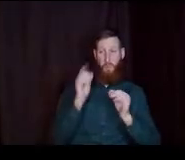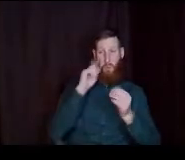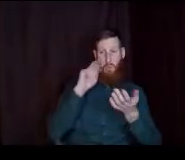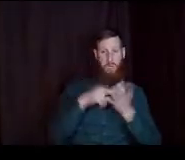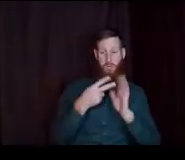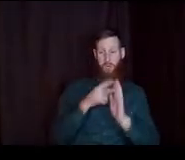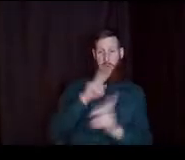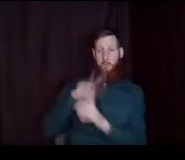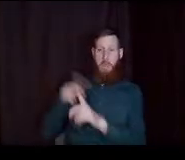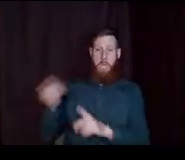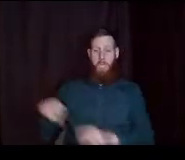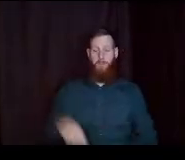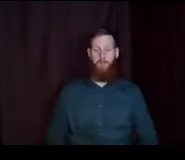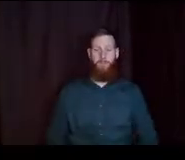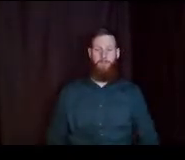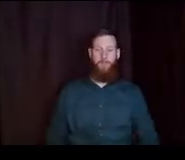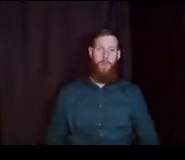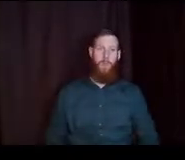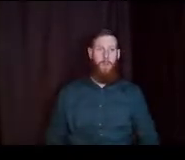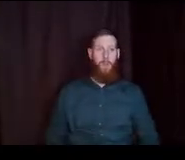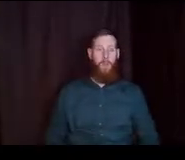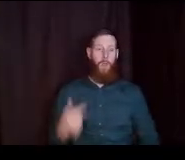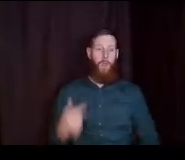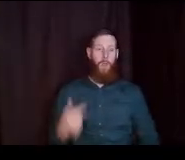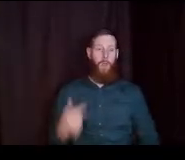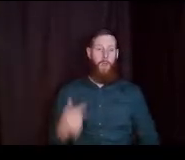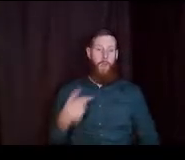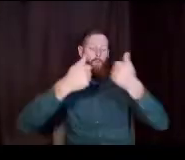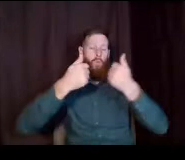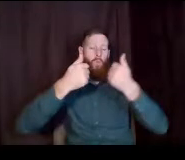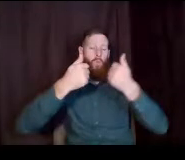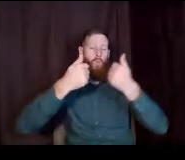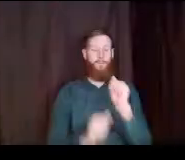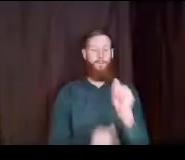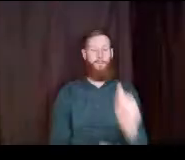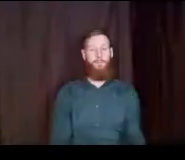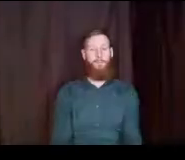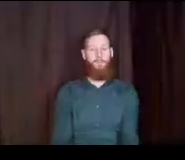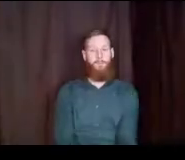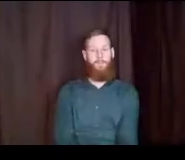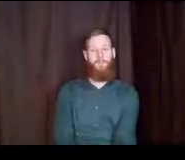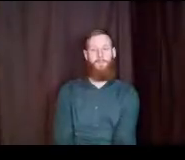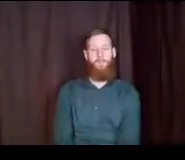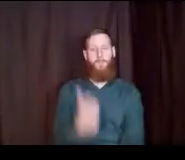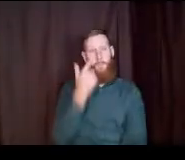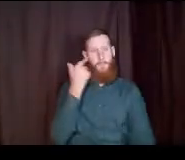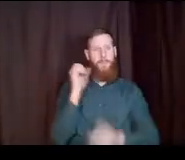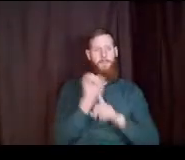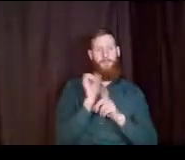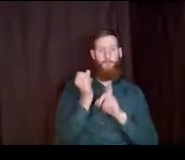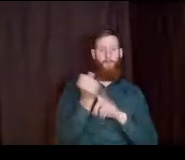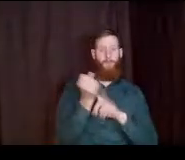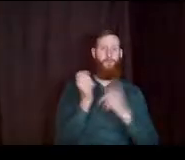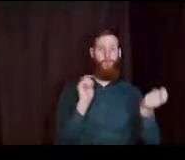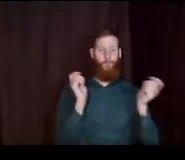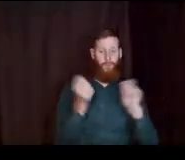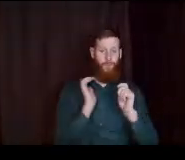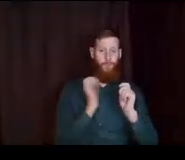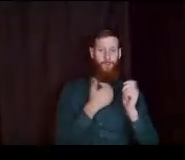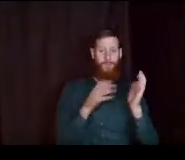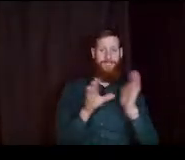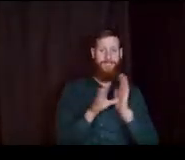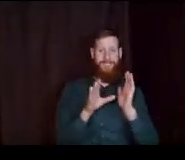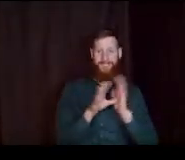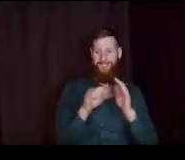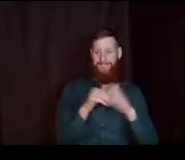I'll take a stab at this one. just because. circumstances change. mean, I think our seniors in the class. of